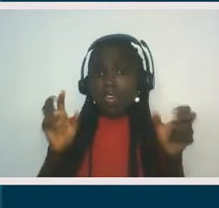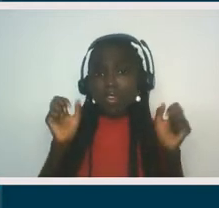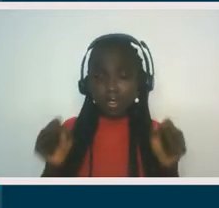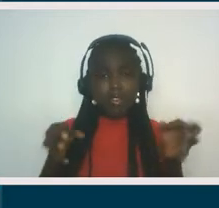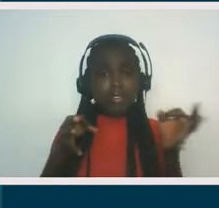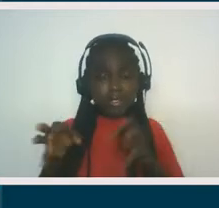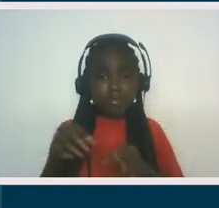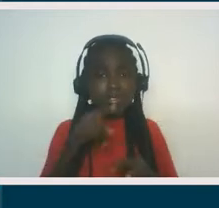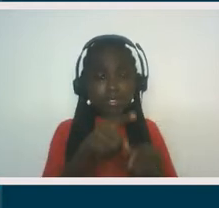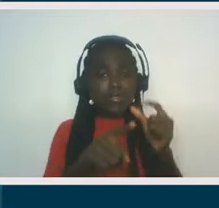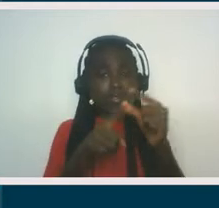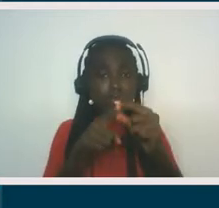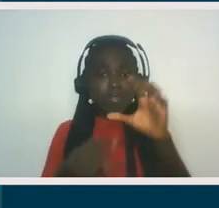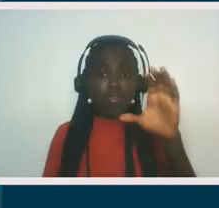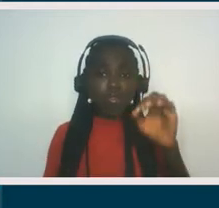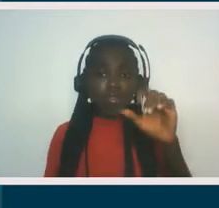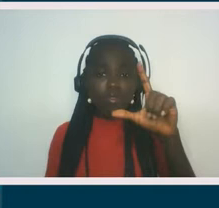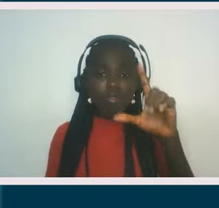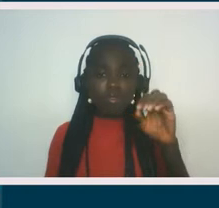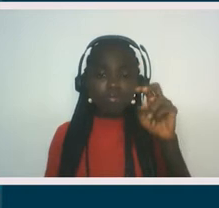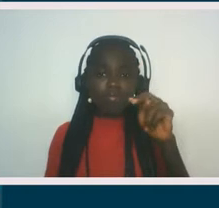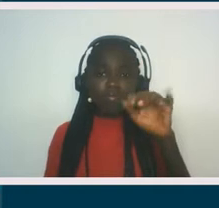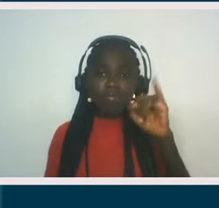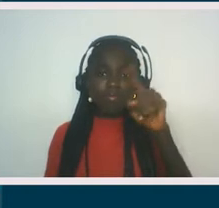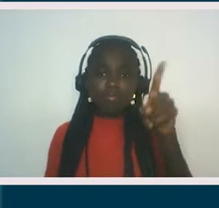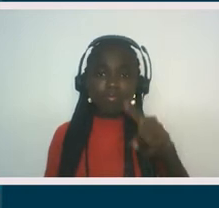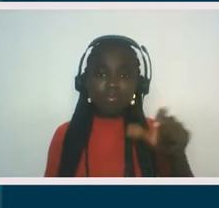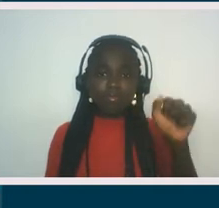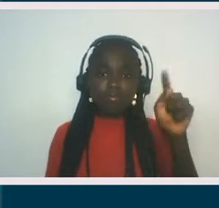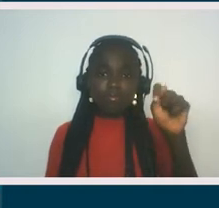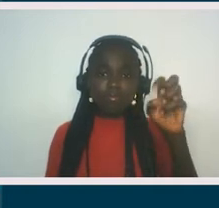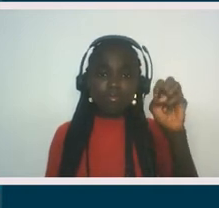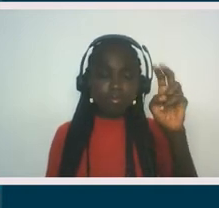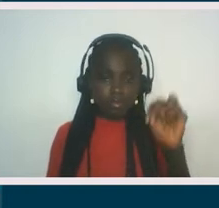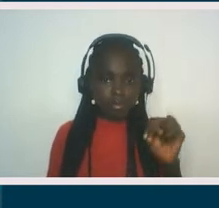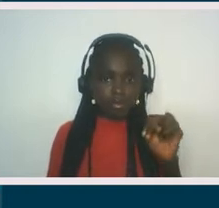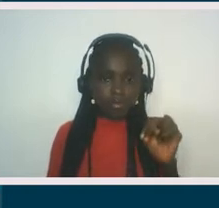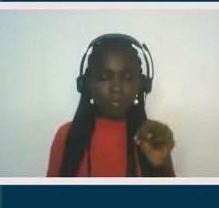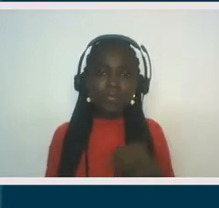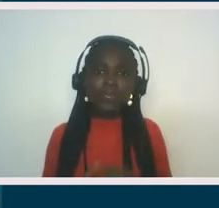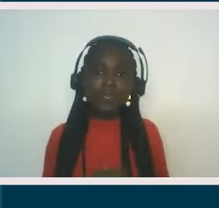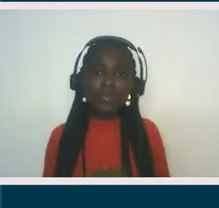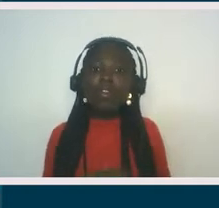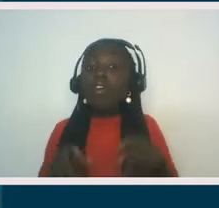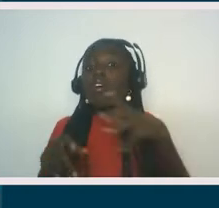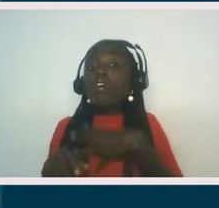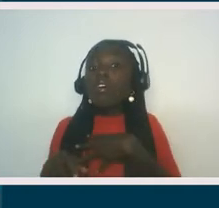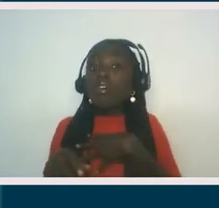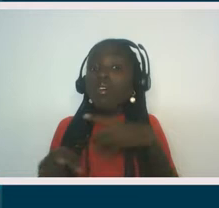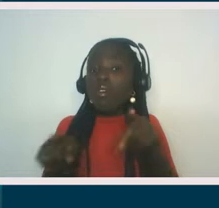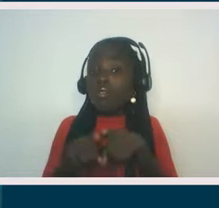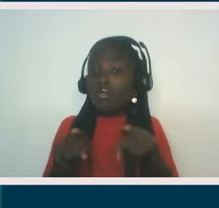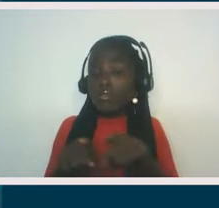key elements and the process of decolonization, I think is a